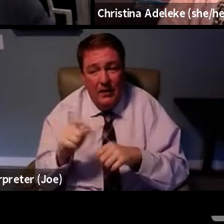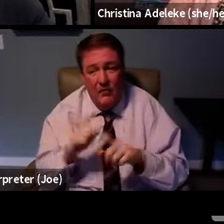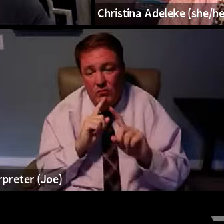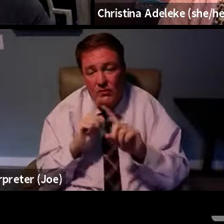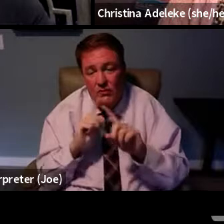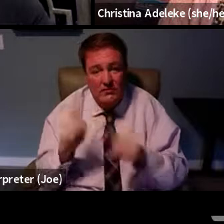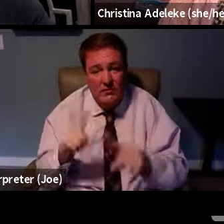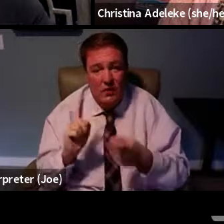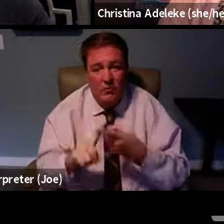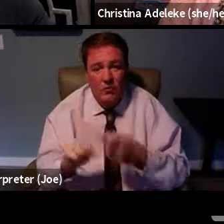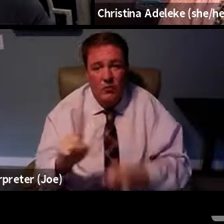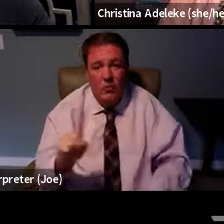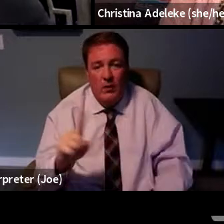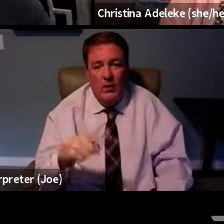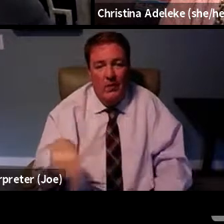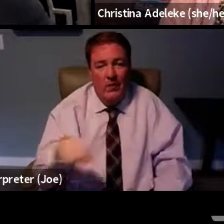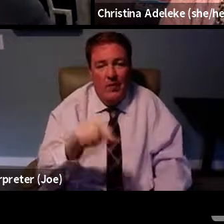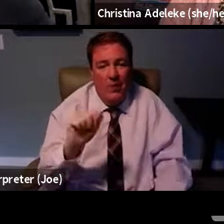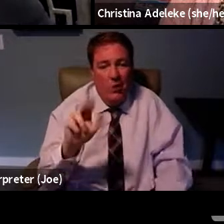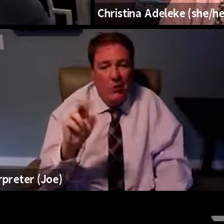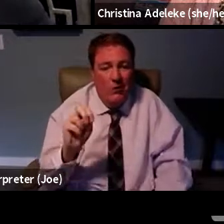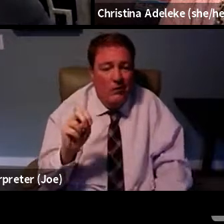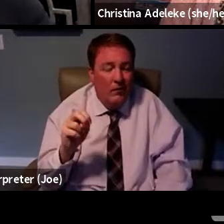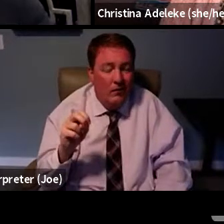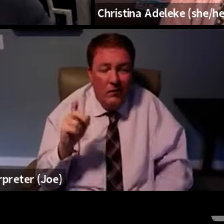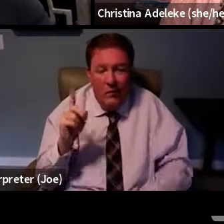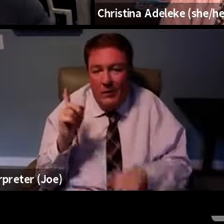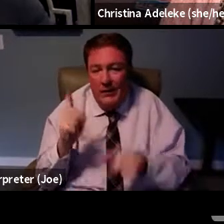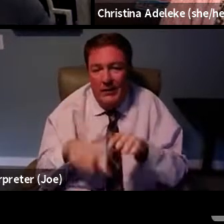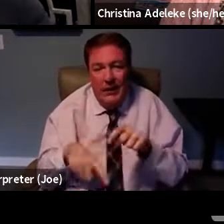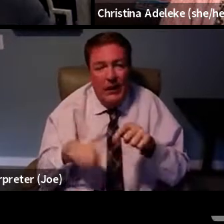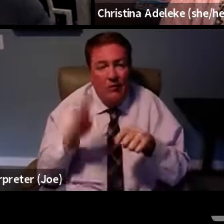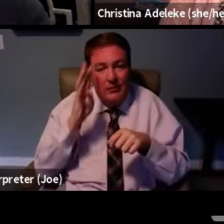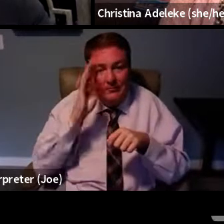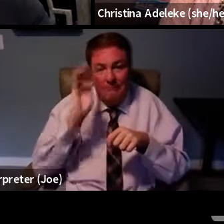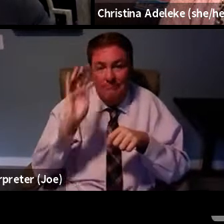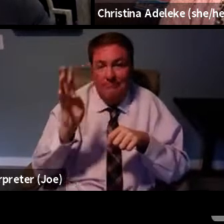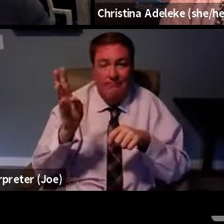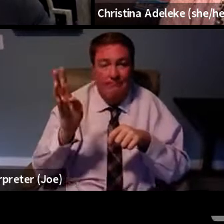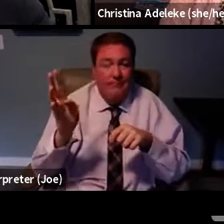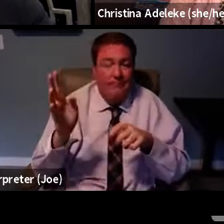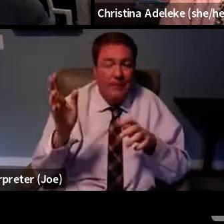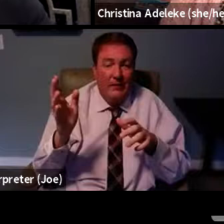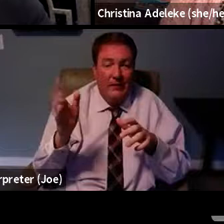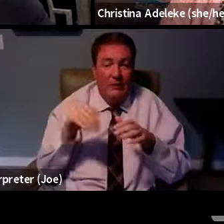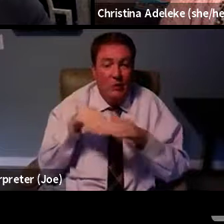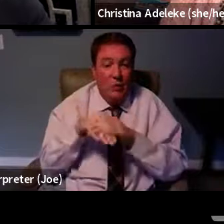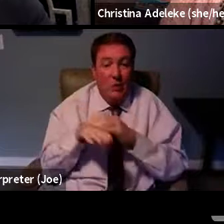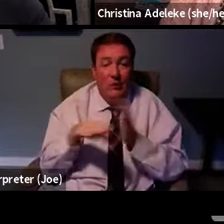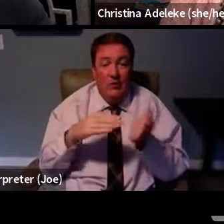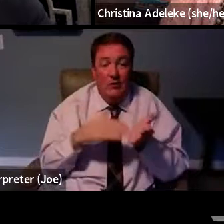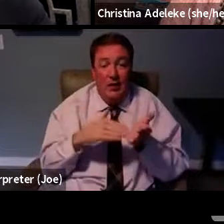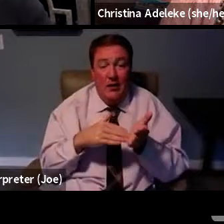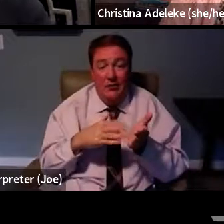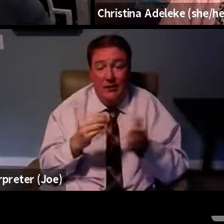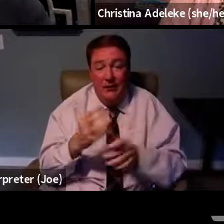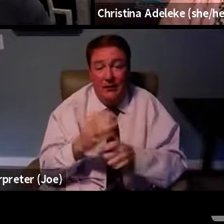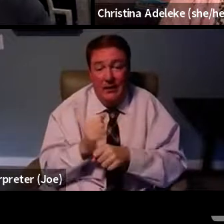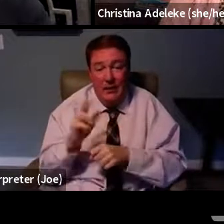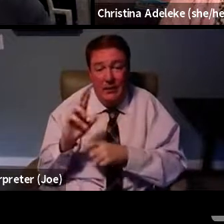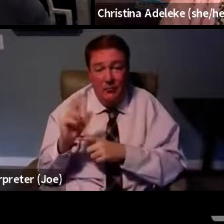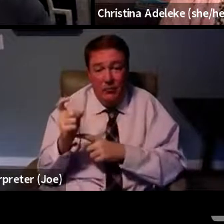where they are in their lives, right? Like, cannot pretend that, you know, going to your doctor and get a prescription